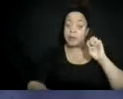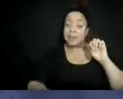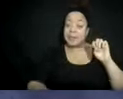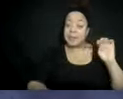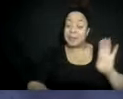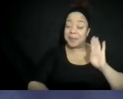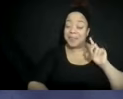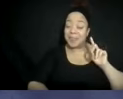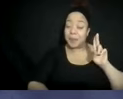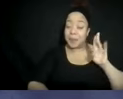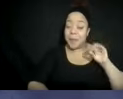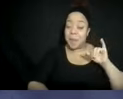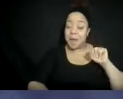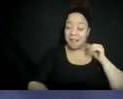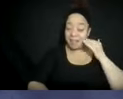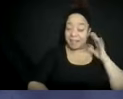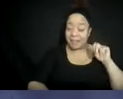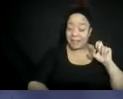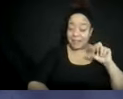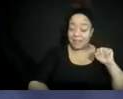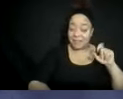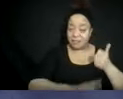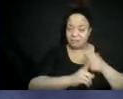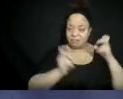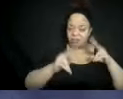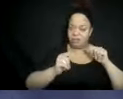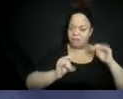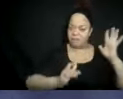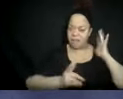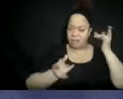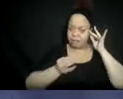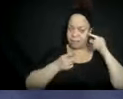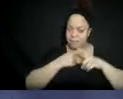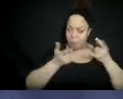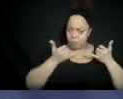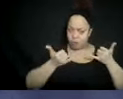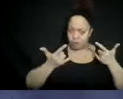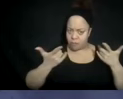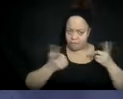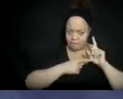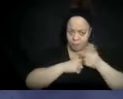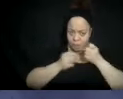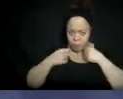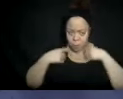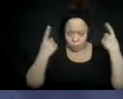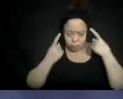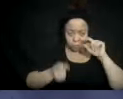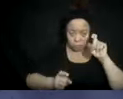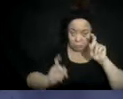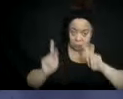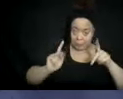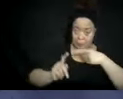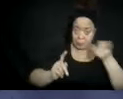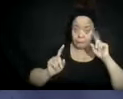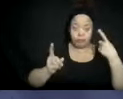would just throw in the chat, um, if you can, as a, just a quick, uh, debriefing question, what do you all